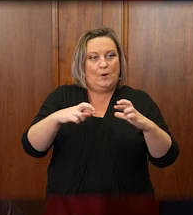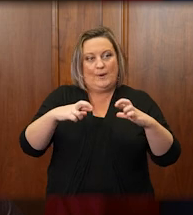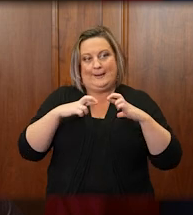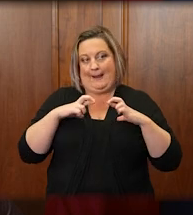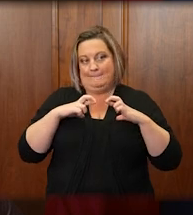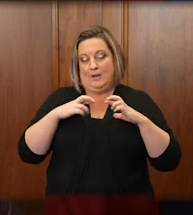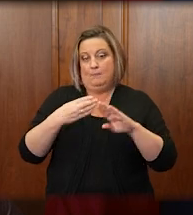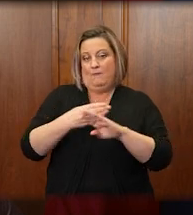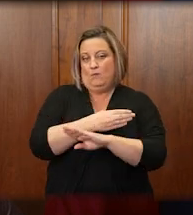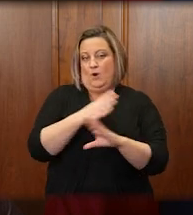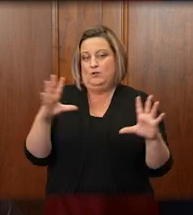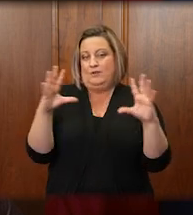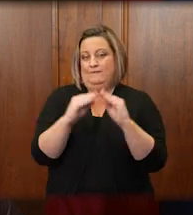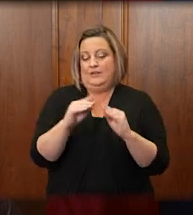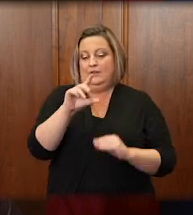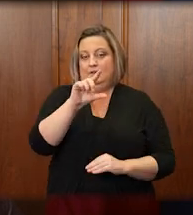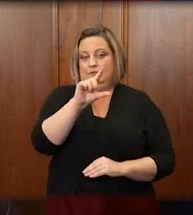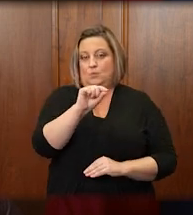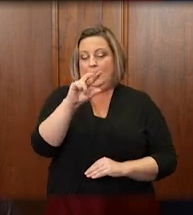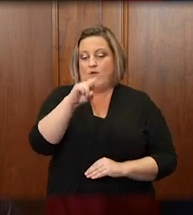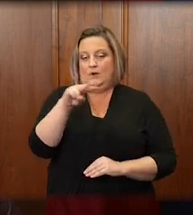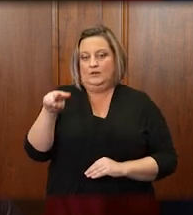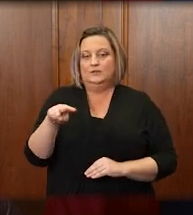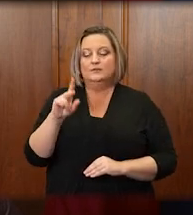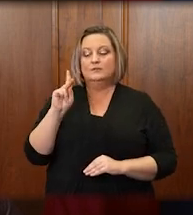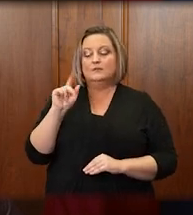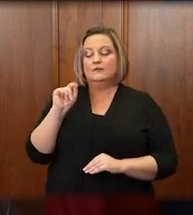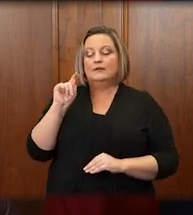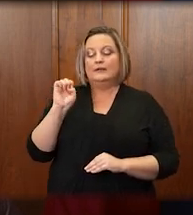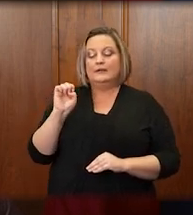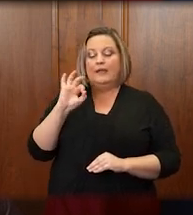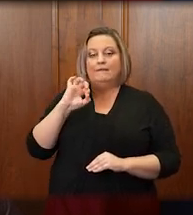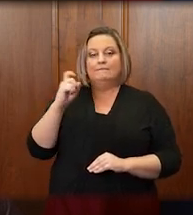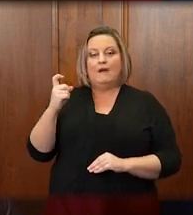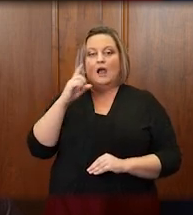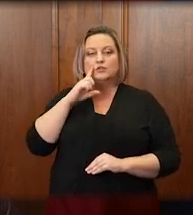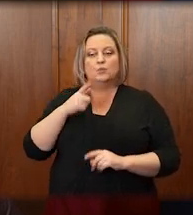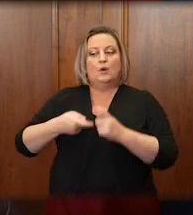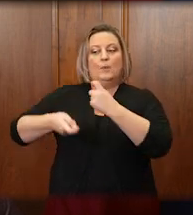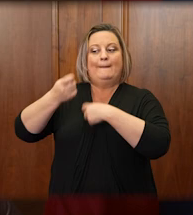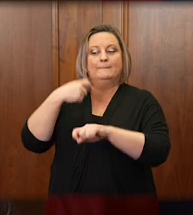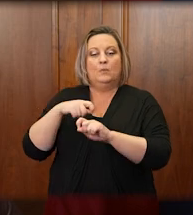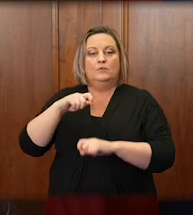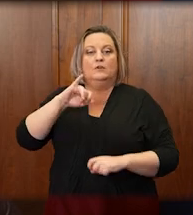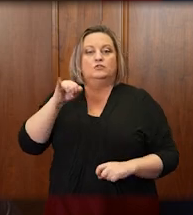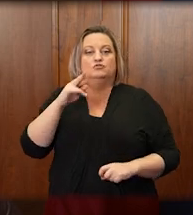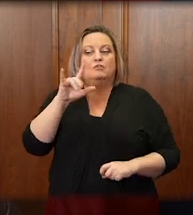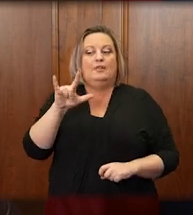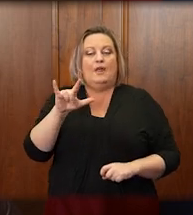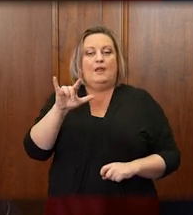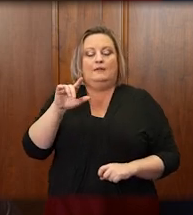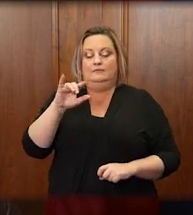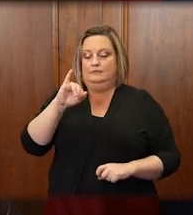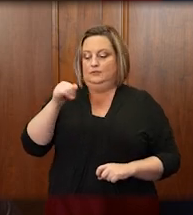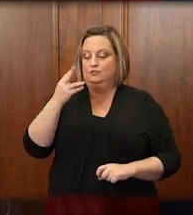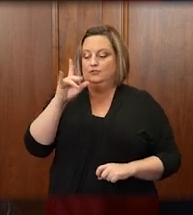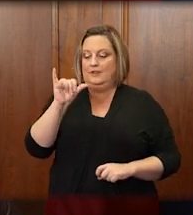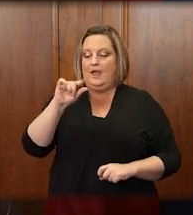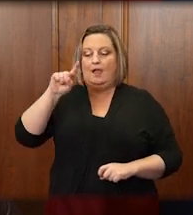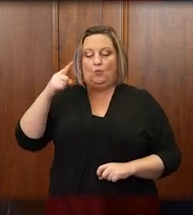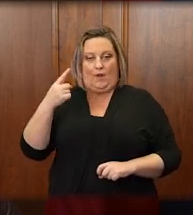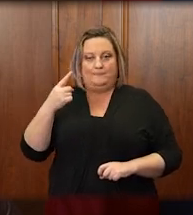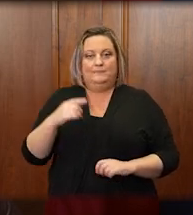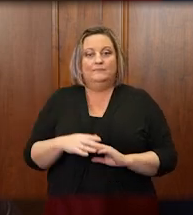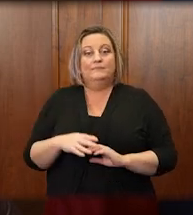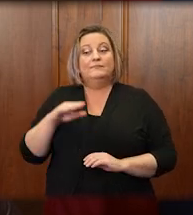so Justice Kate Fox will take over as Chief Justice on July 1 of this year to assure a smooth transition. Justice Fox